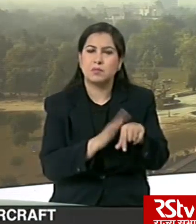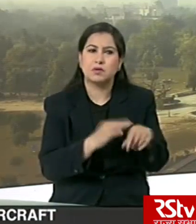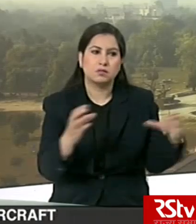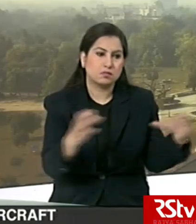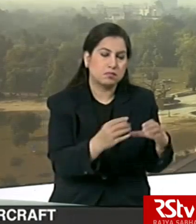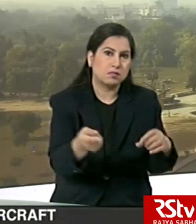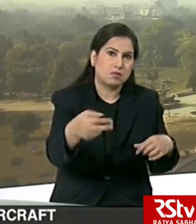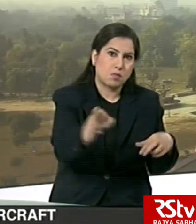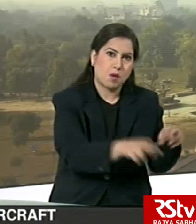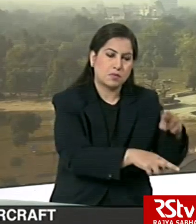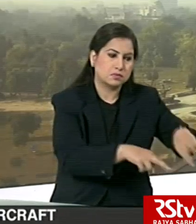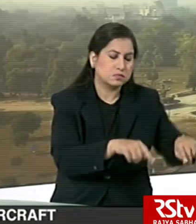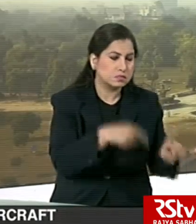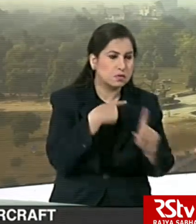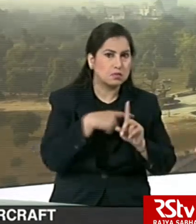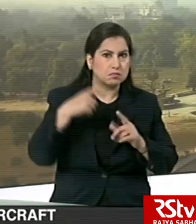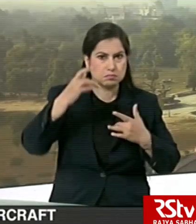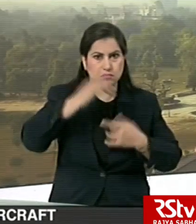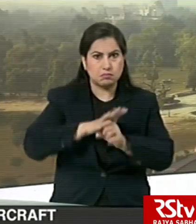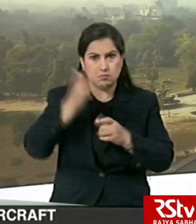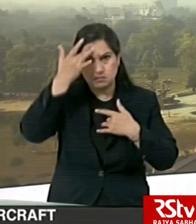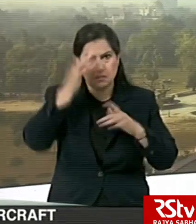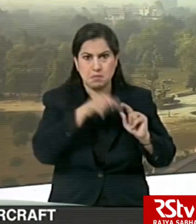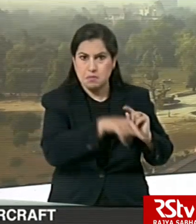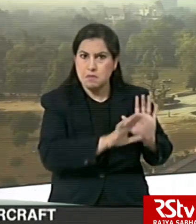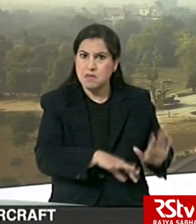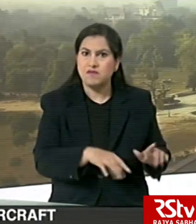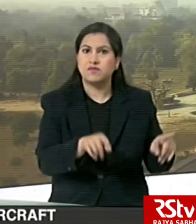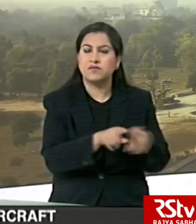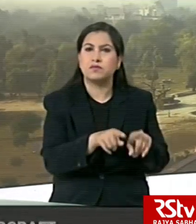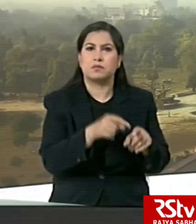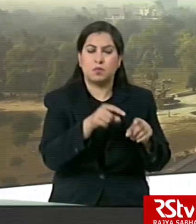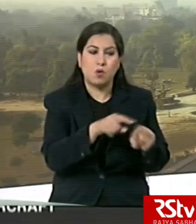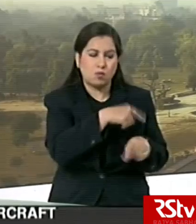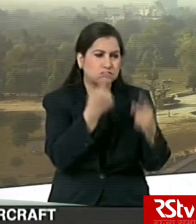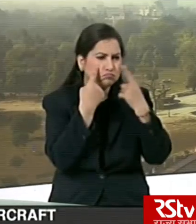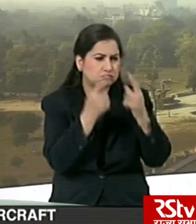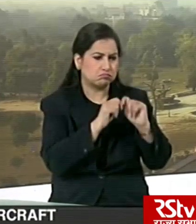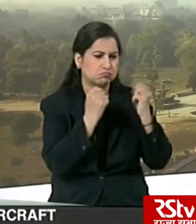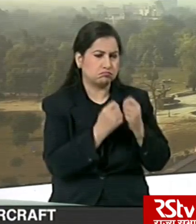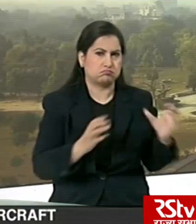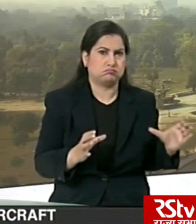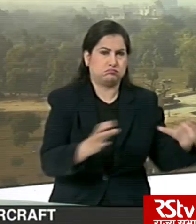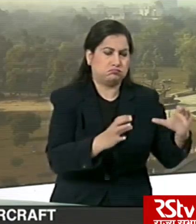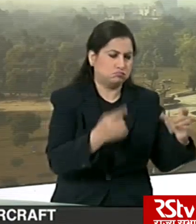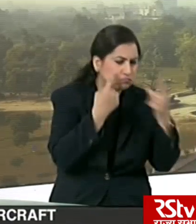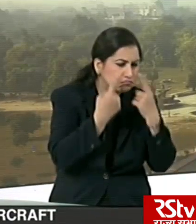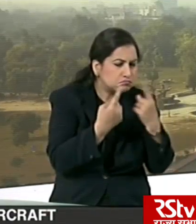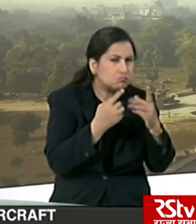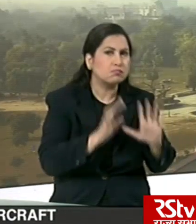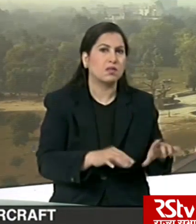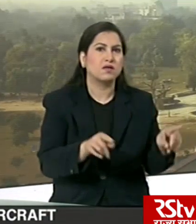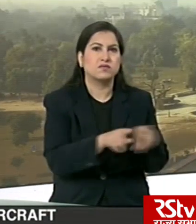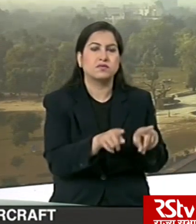of COVID-19. The UNWILD crew members had been placed under strict medical observation on both the nuclear-powered carrier